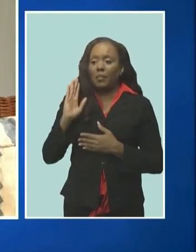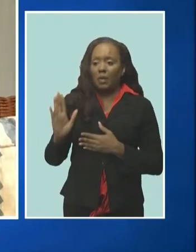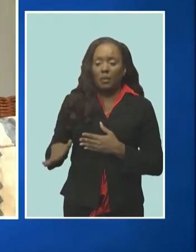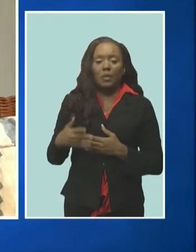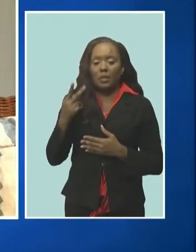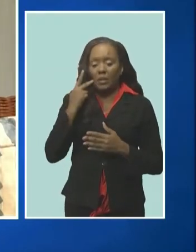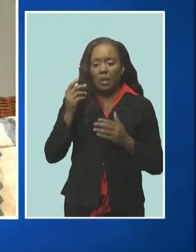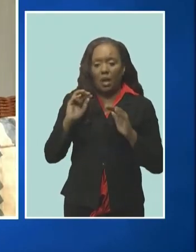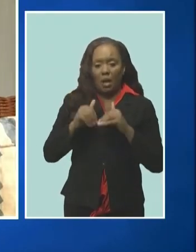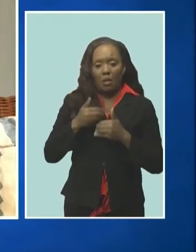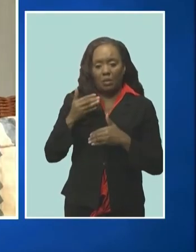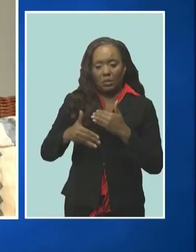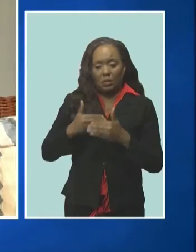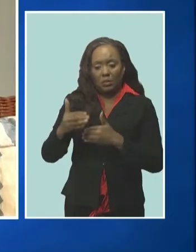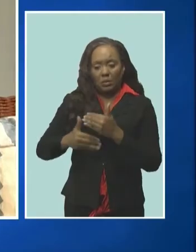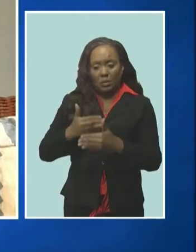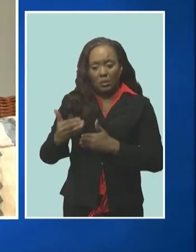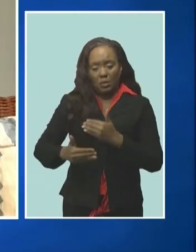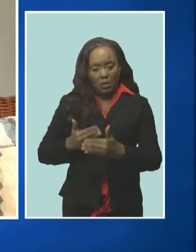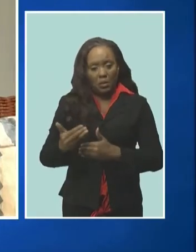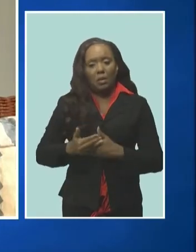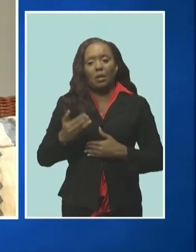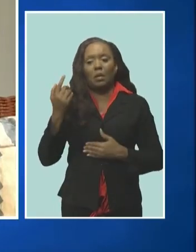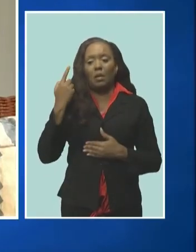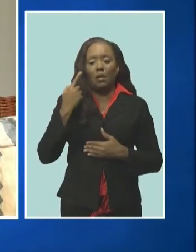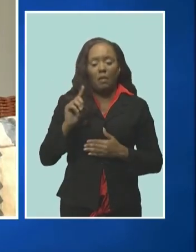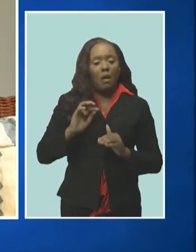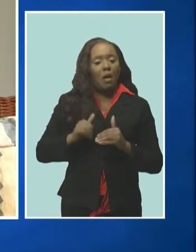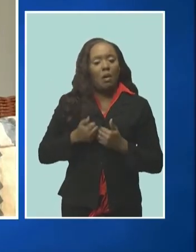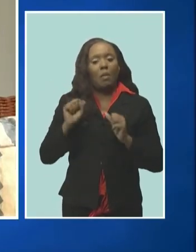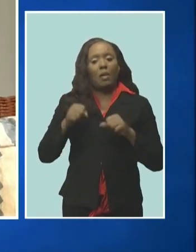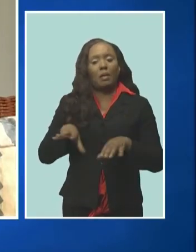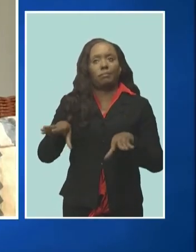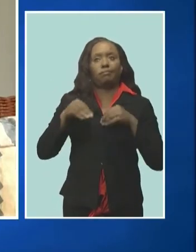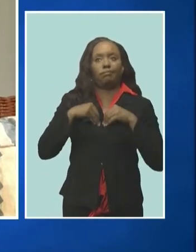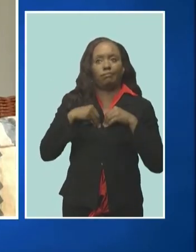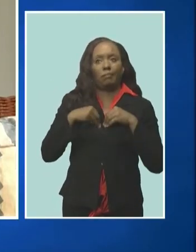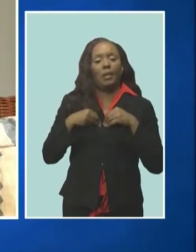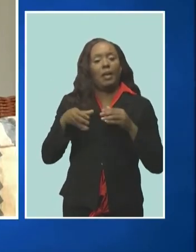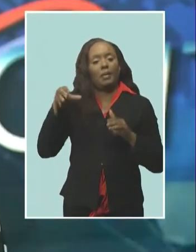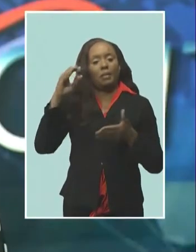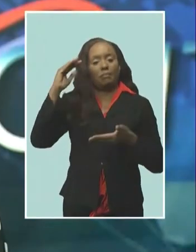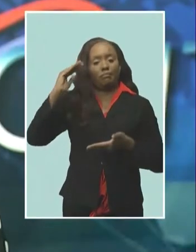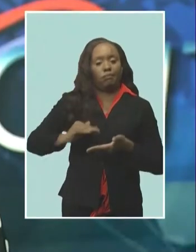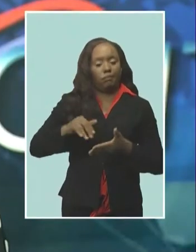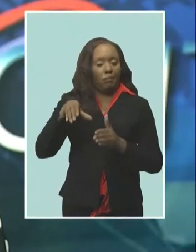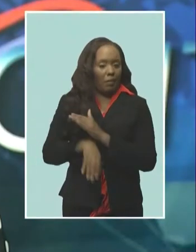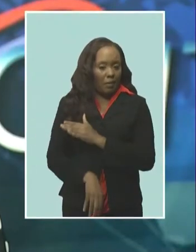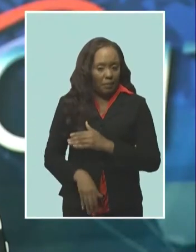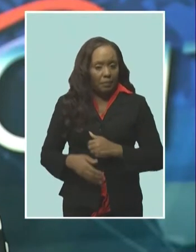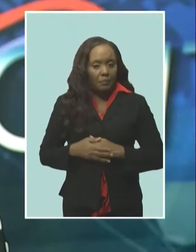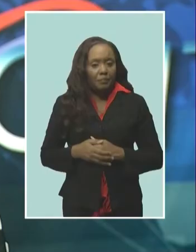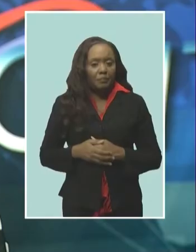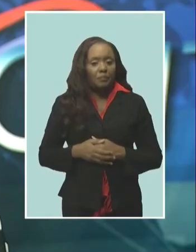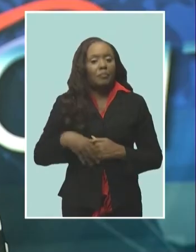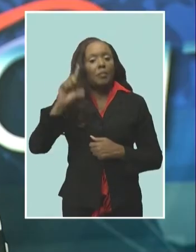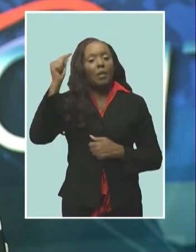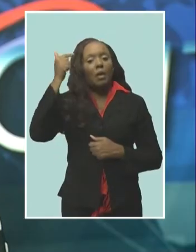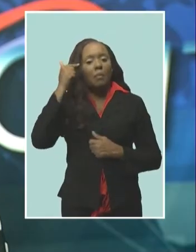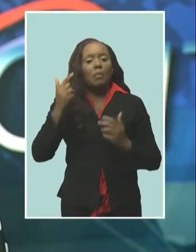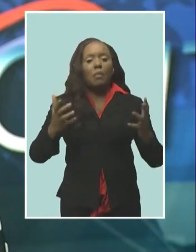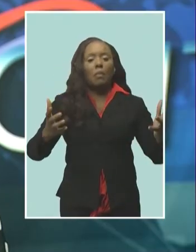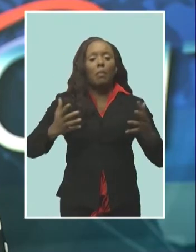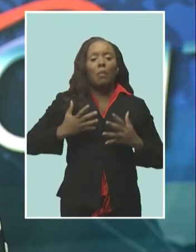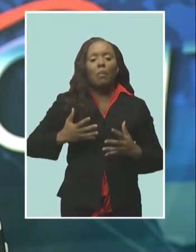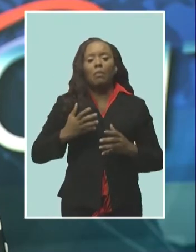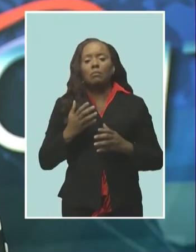forward for more jurisdictions to adopt measures which will alleviate the problem government is insisting it